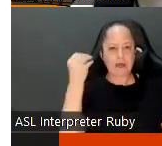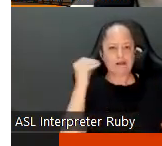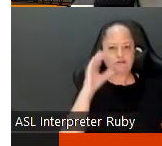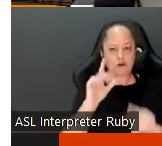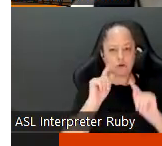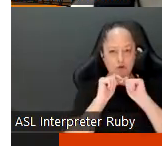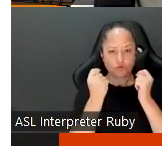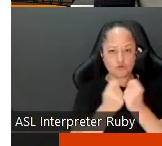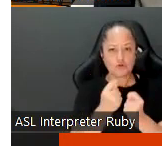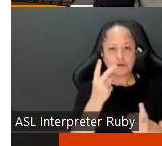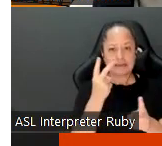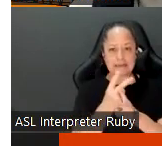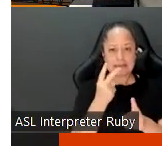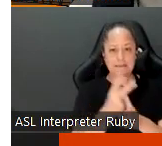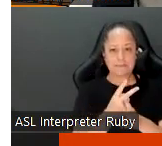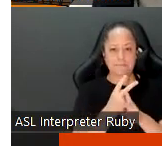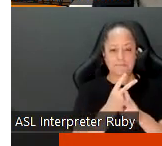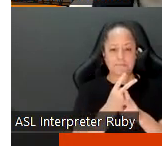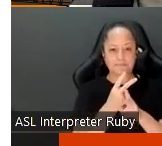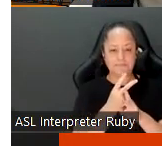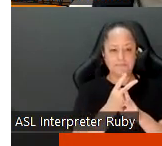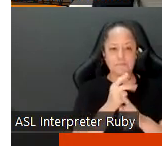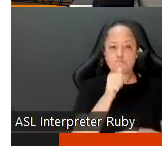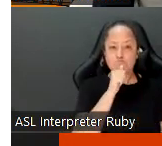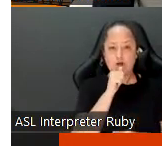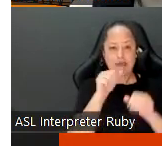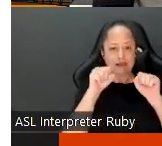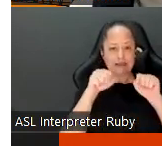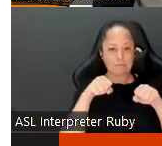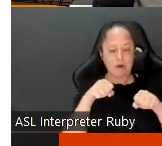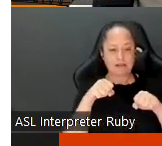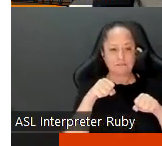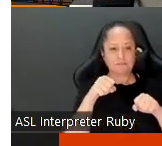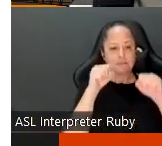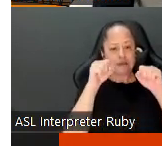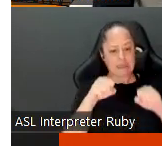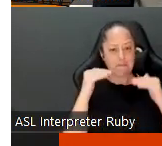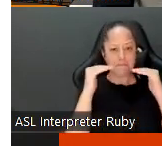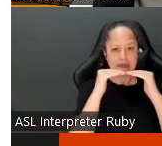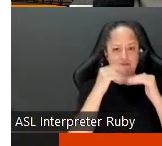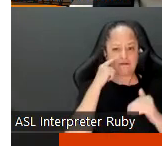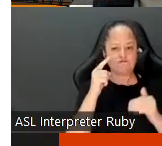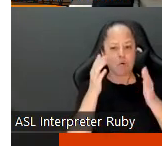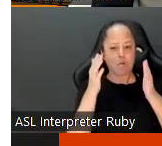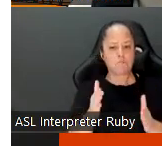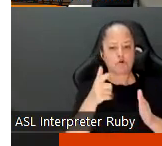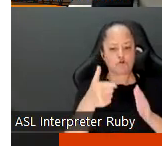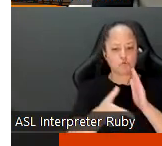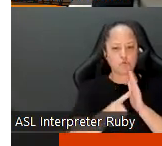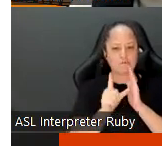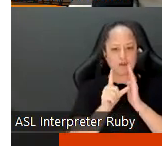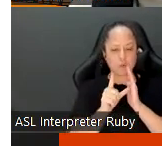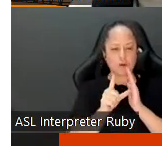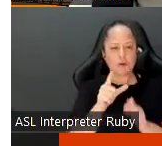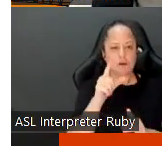team you want to keep it um as private as possible so that it can be fair for the person that you're reviewing okay